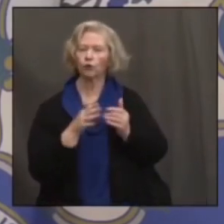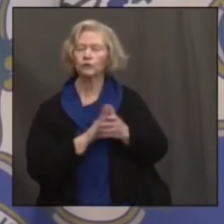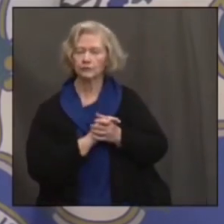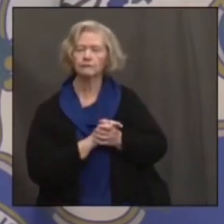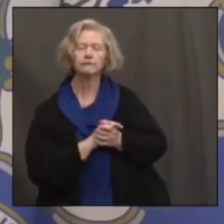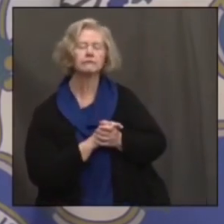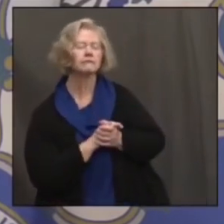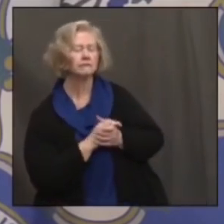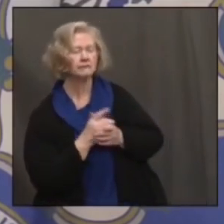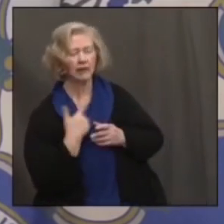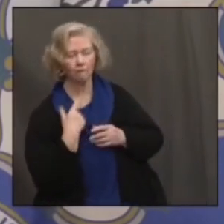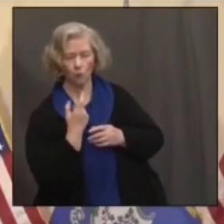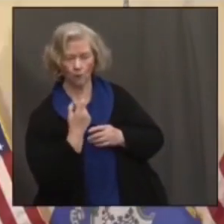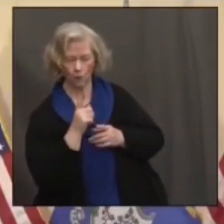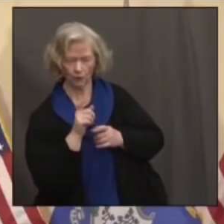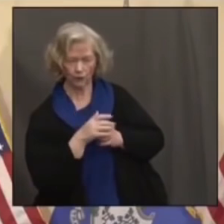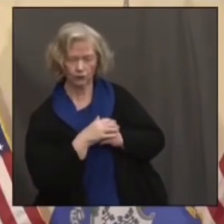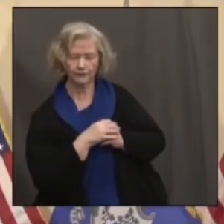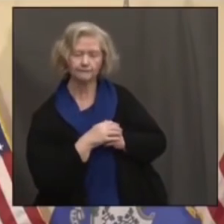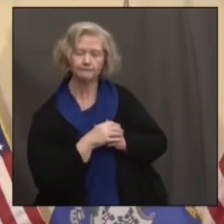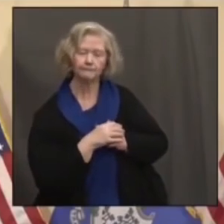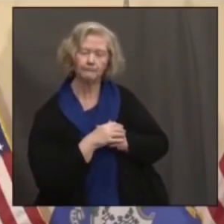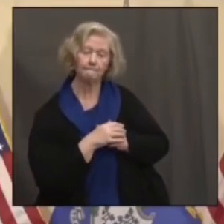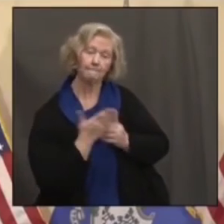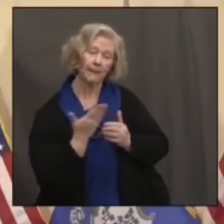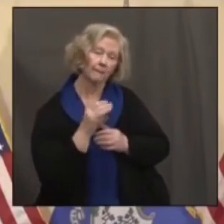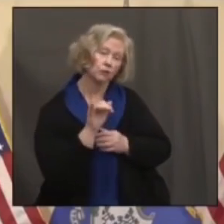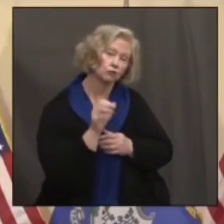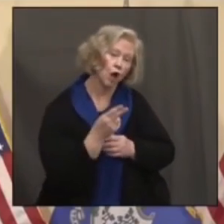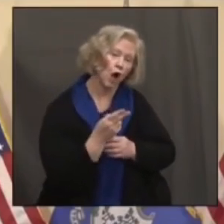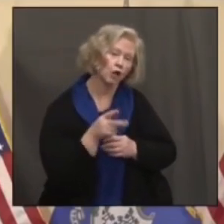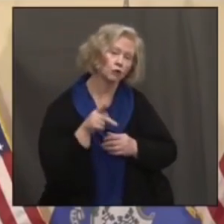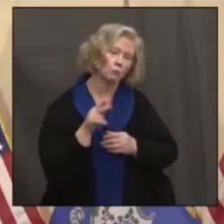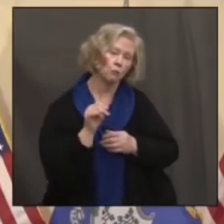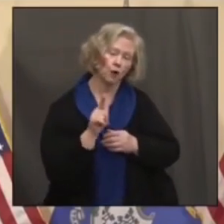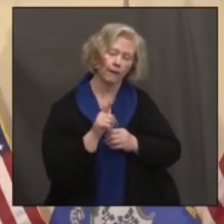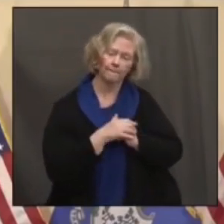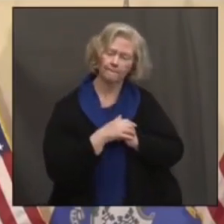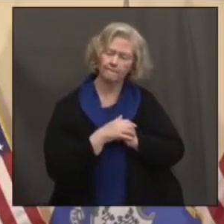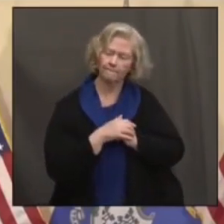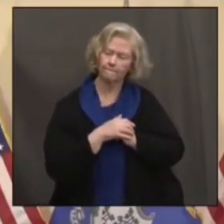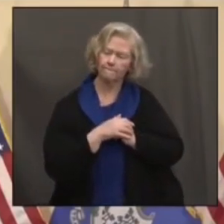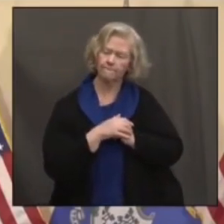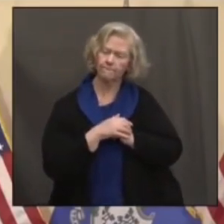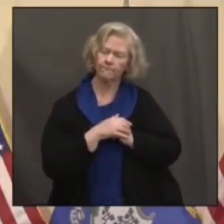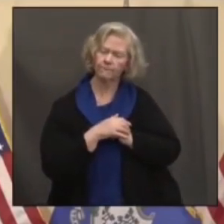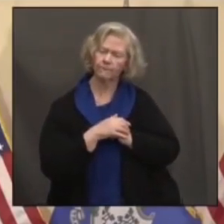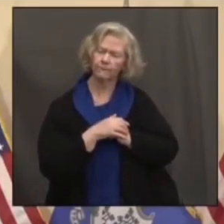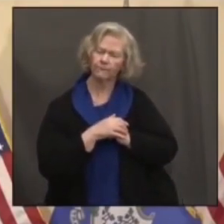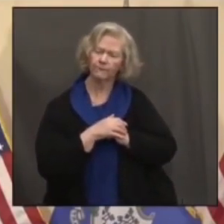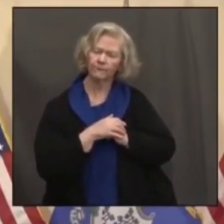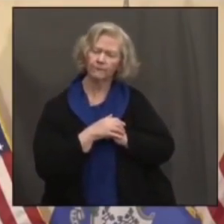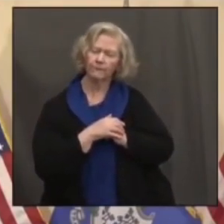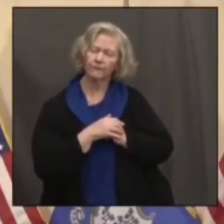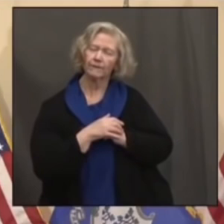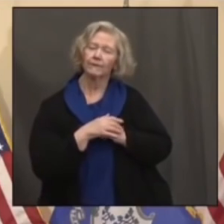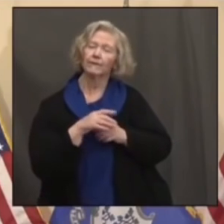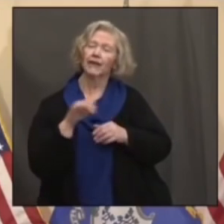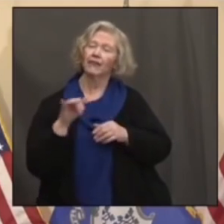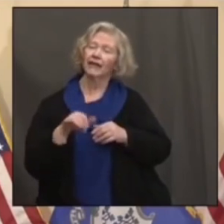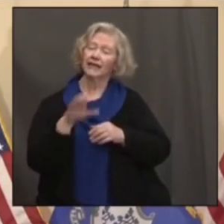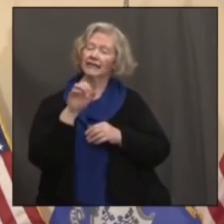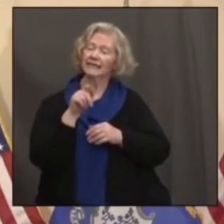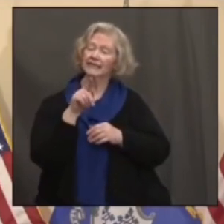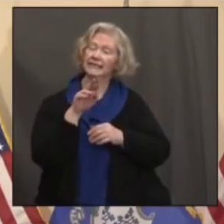you. And I had one more question. It might be a Josh or Paul question. To what extent have state employees